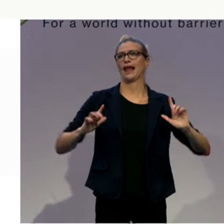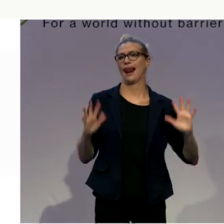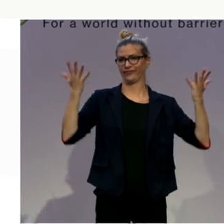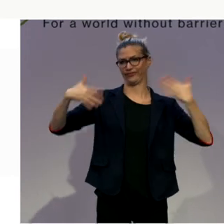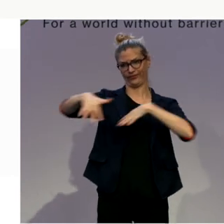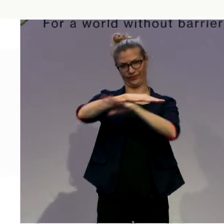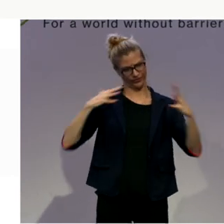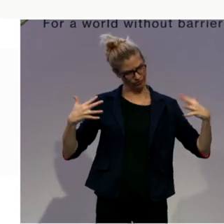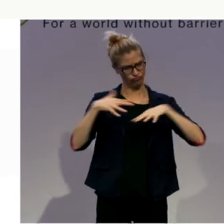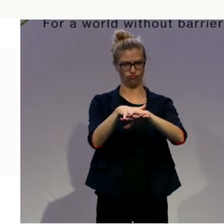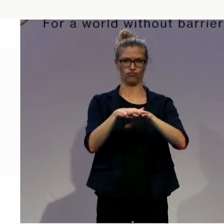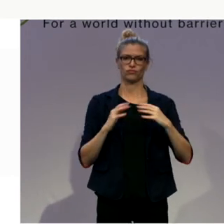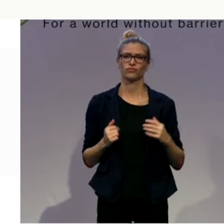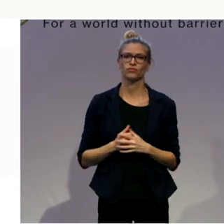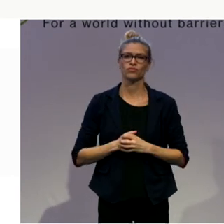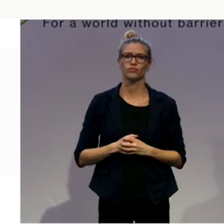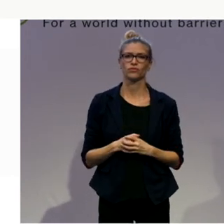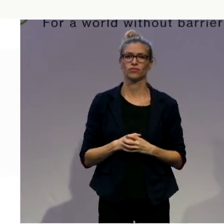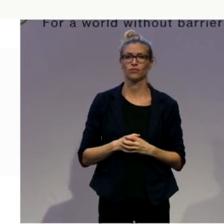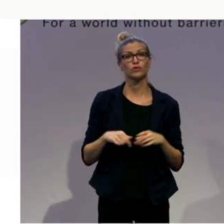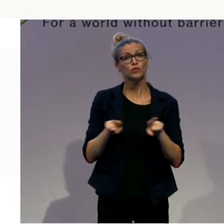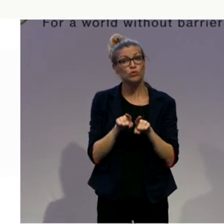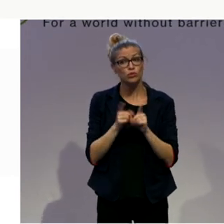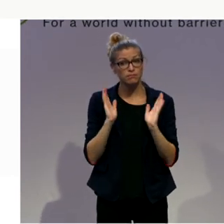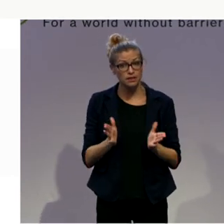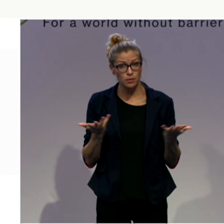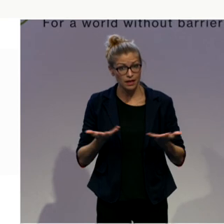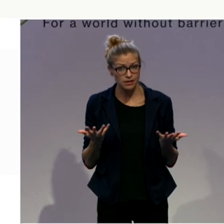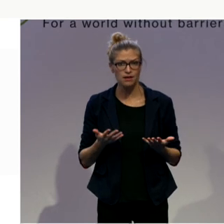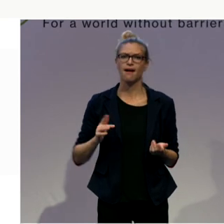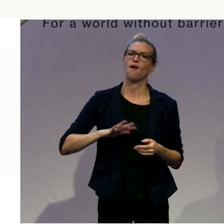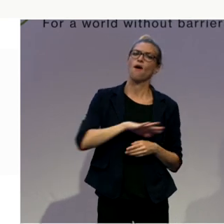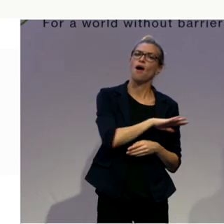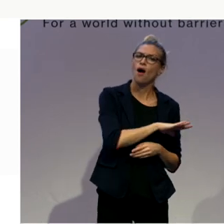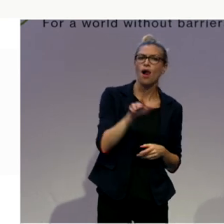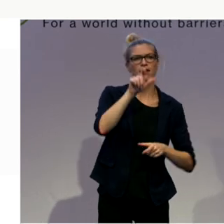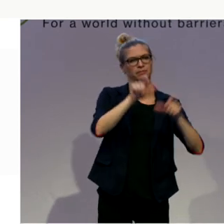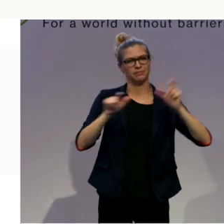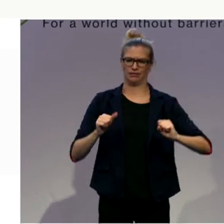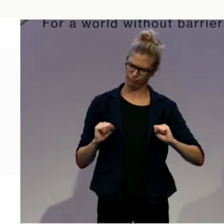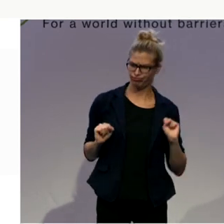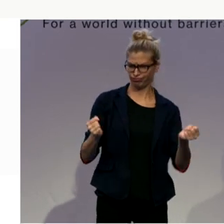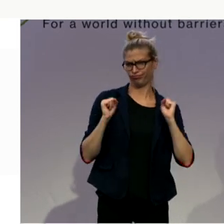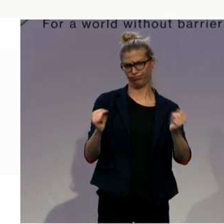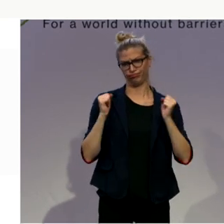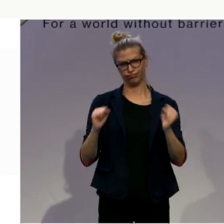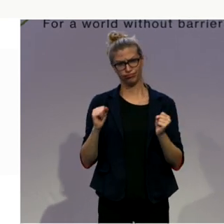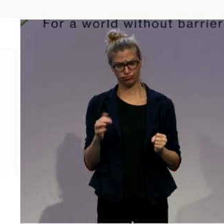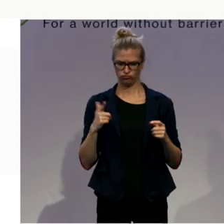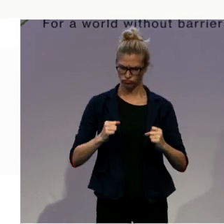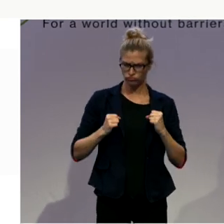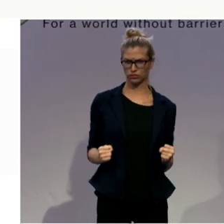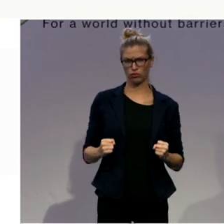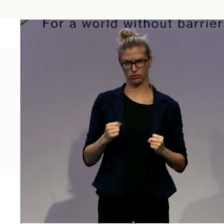We must also do everything we can to ensure that they are able to shape their